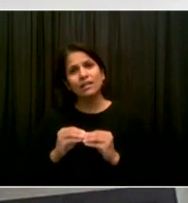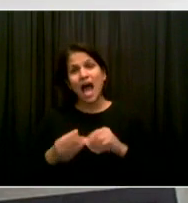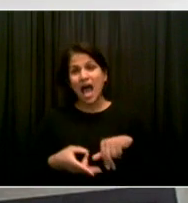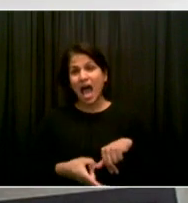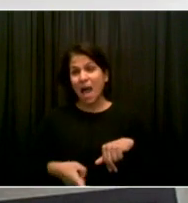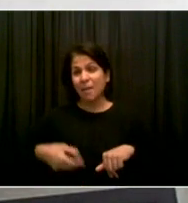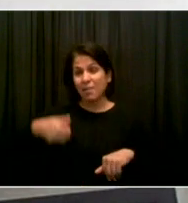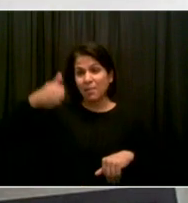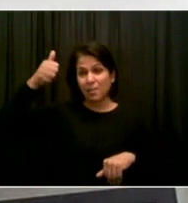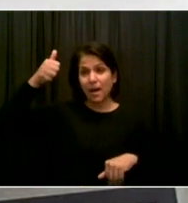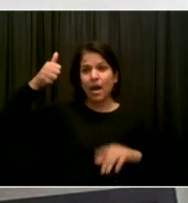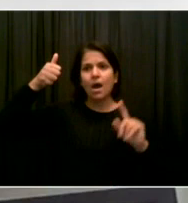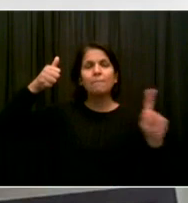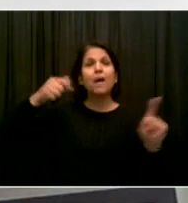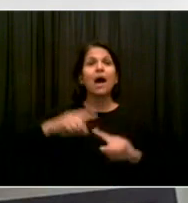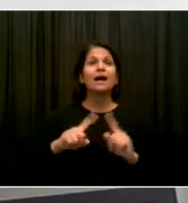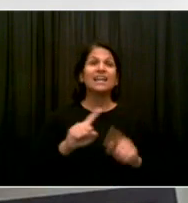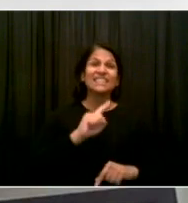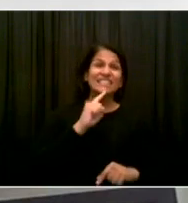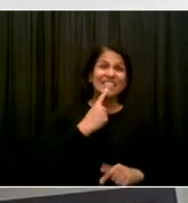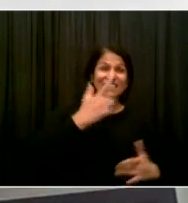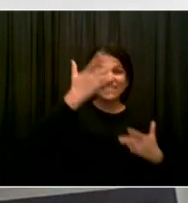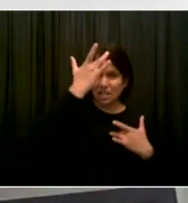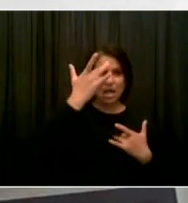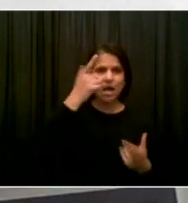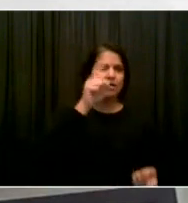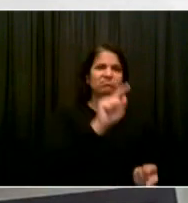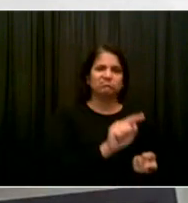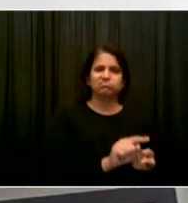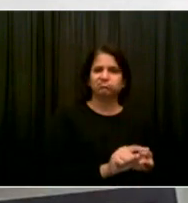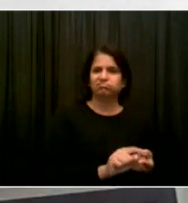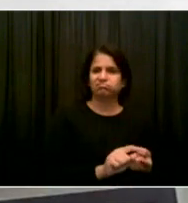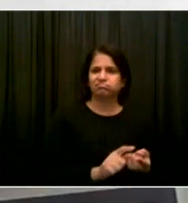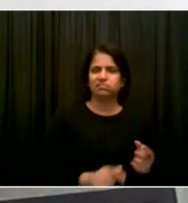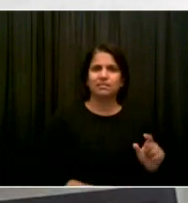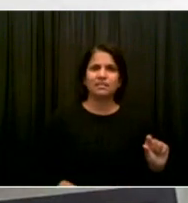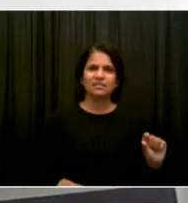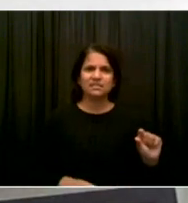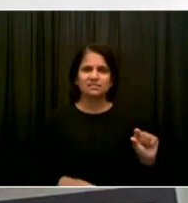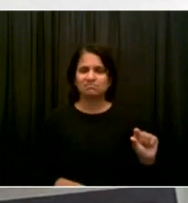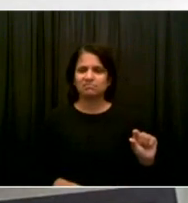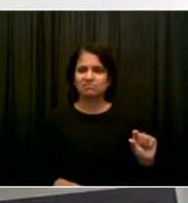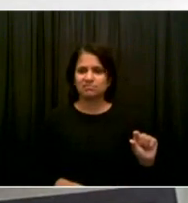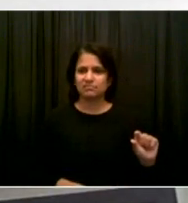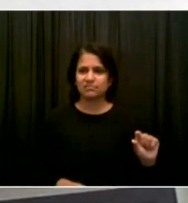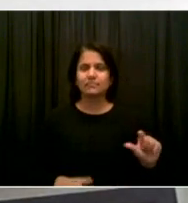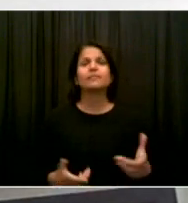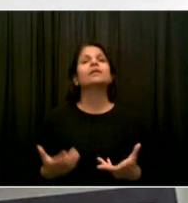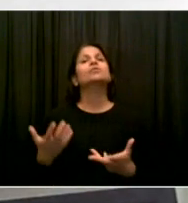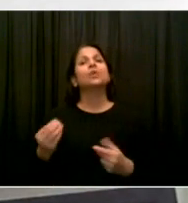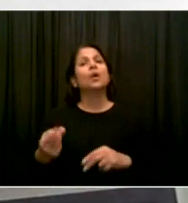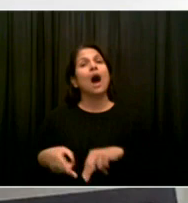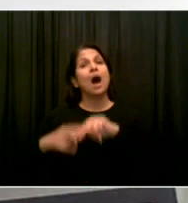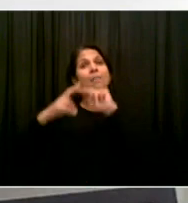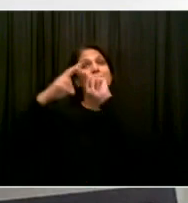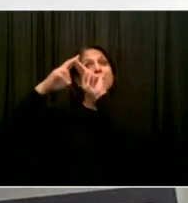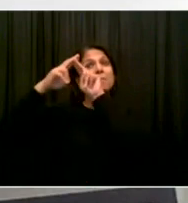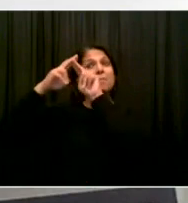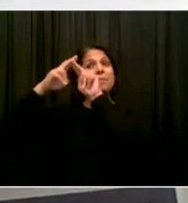will probably get worse before it gets better in terms of number of infections. But then we believe within